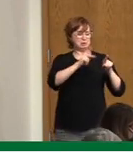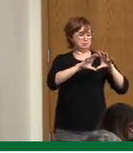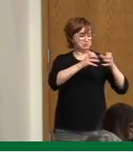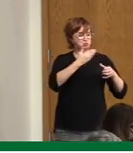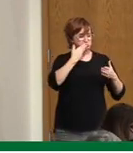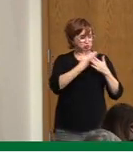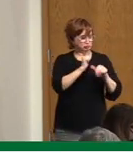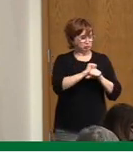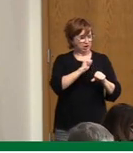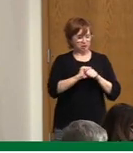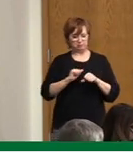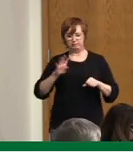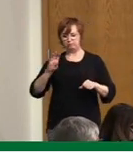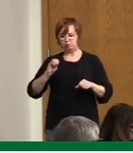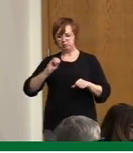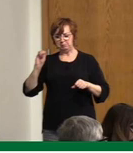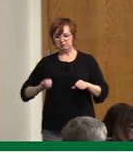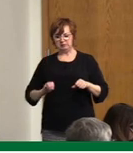that very consistently.